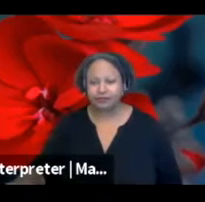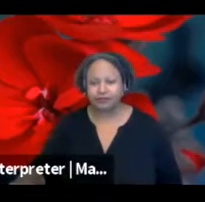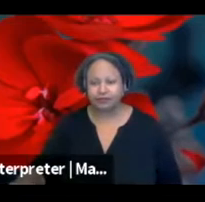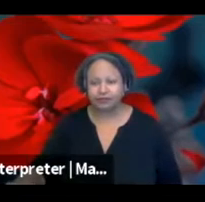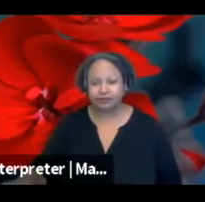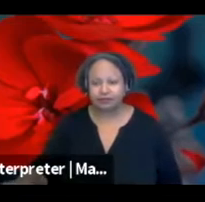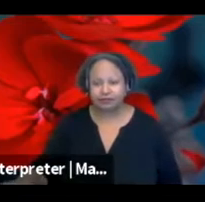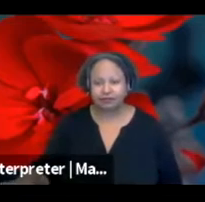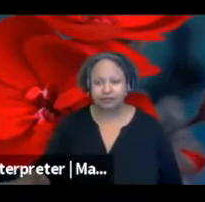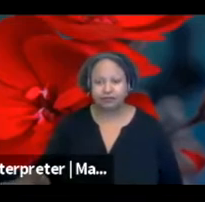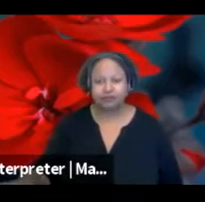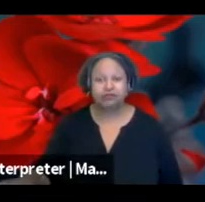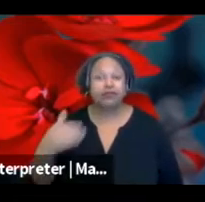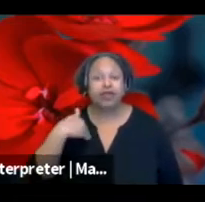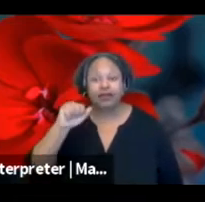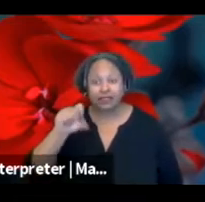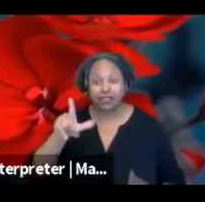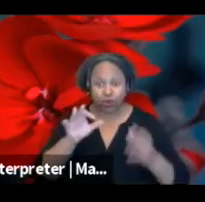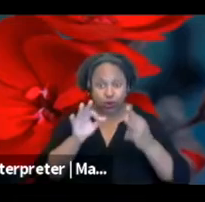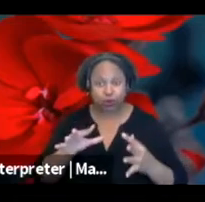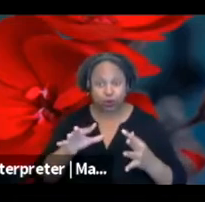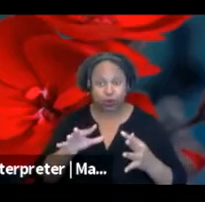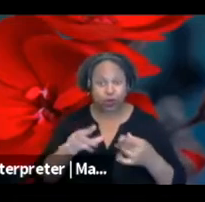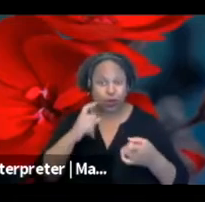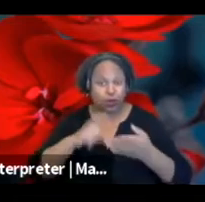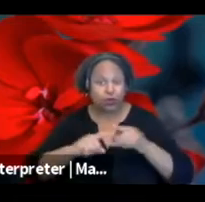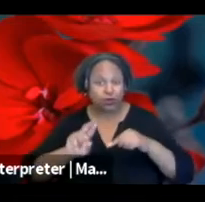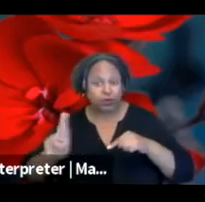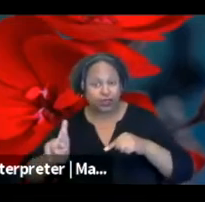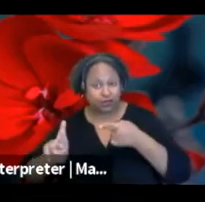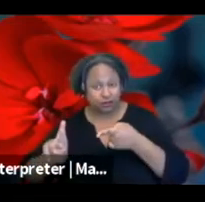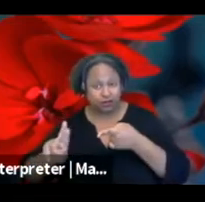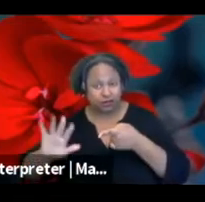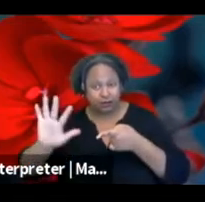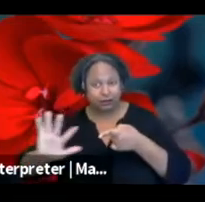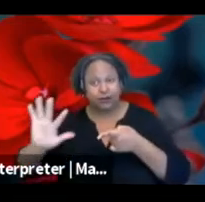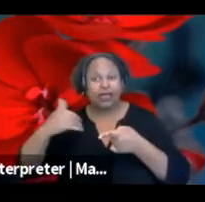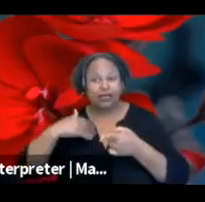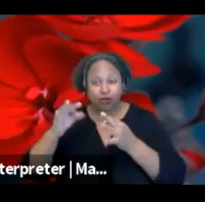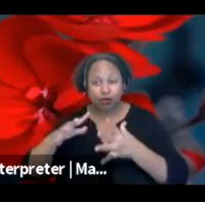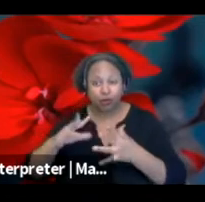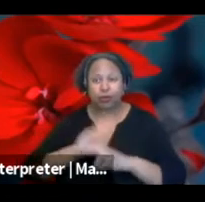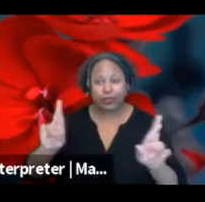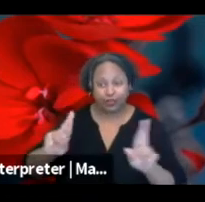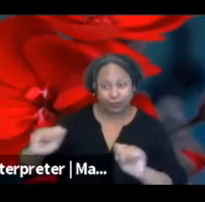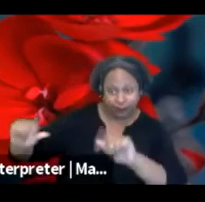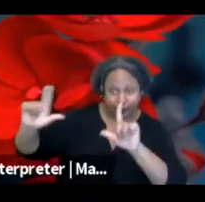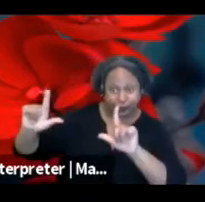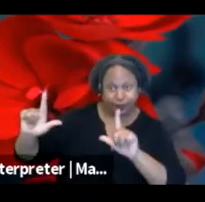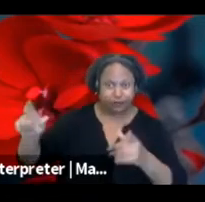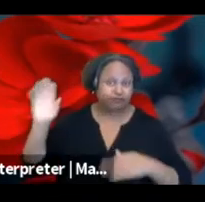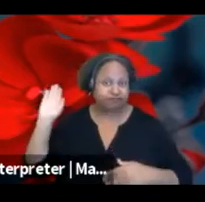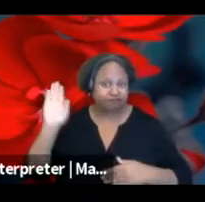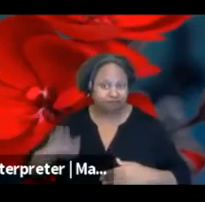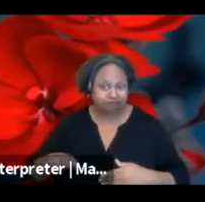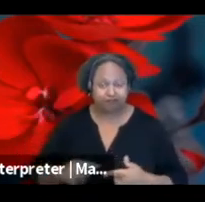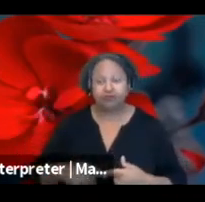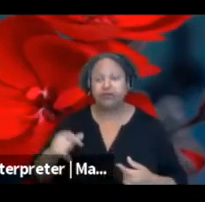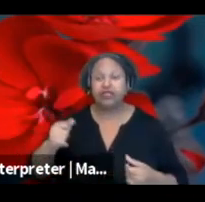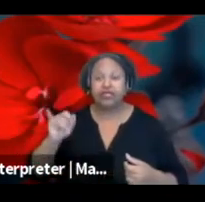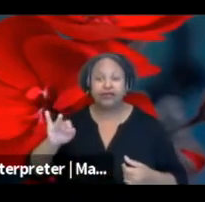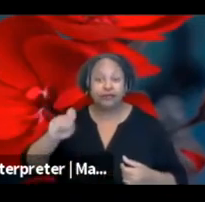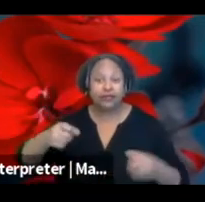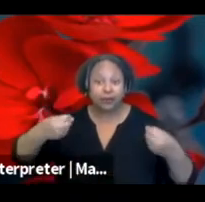is available to the right of the screen for the duration of the session. To turn on closed captioning,